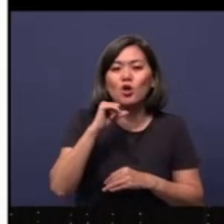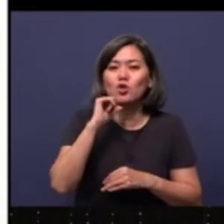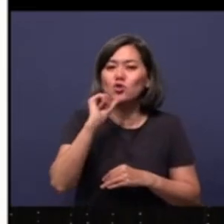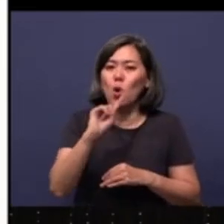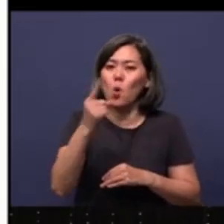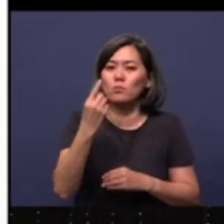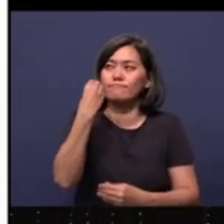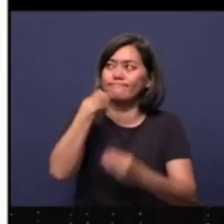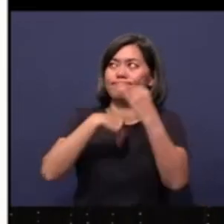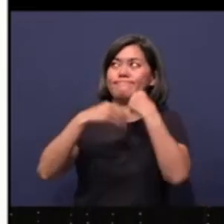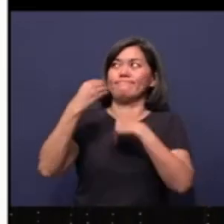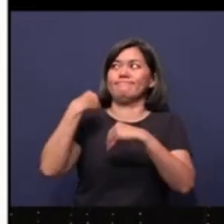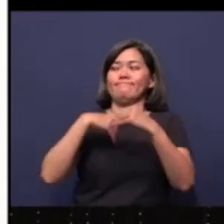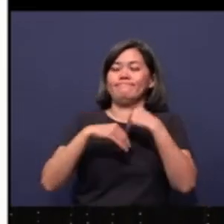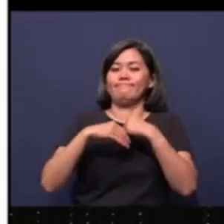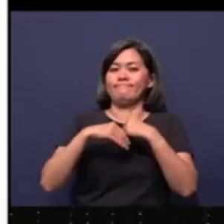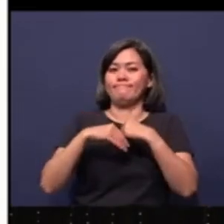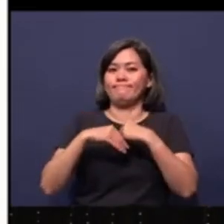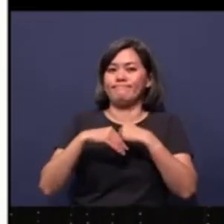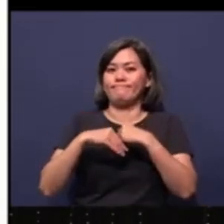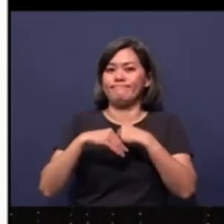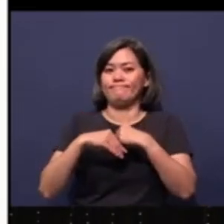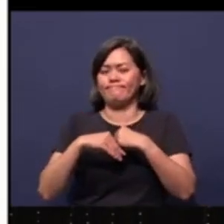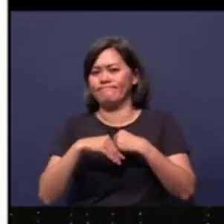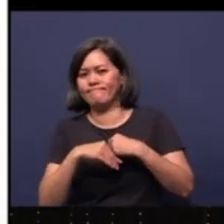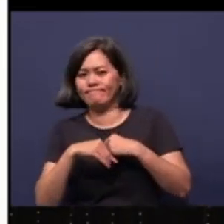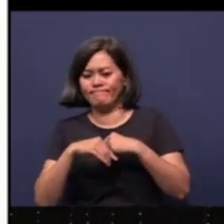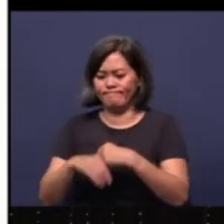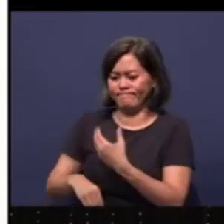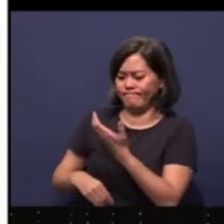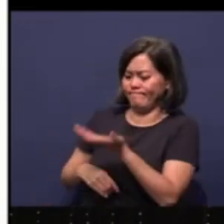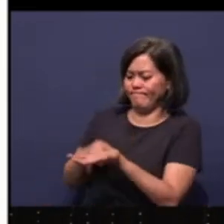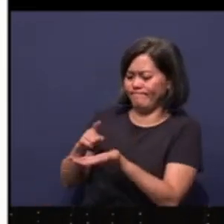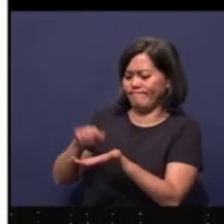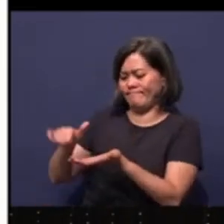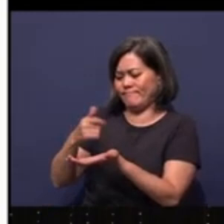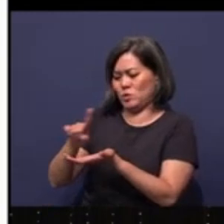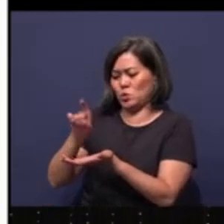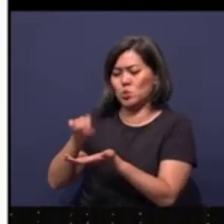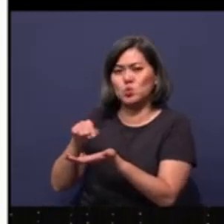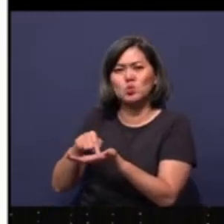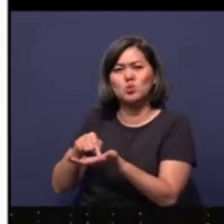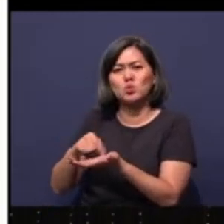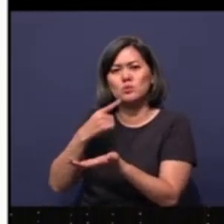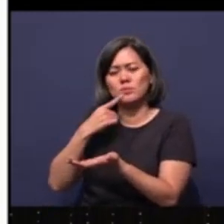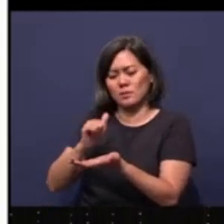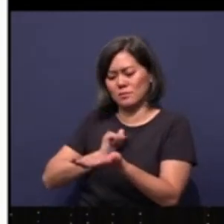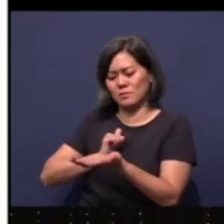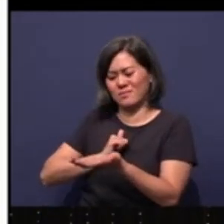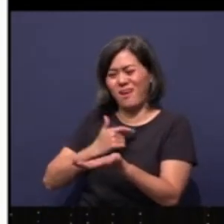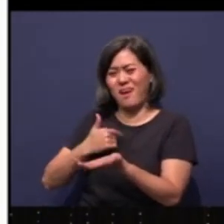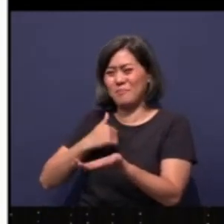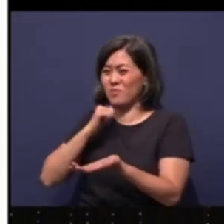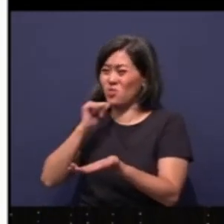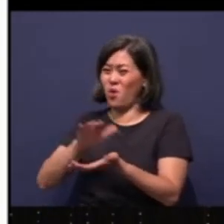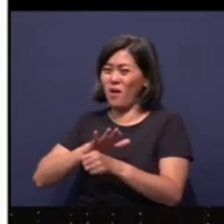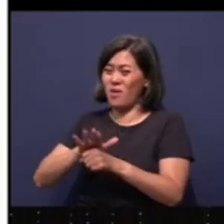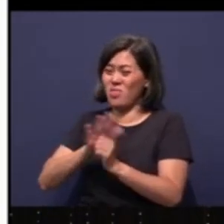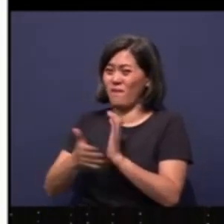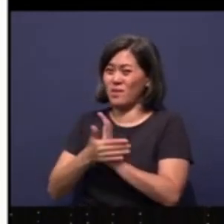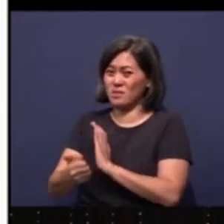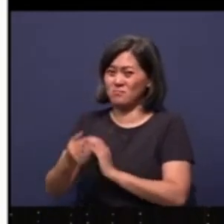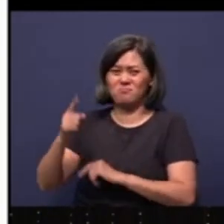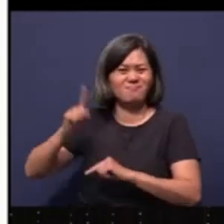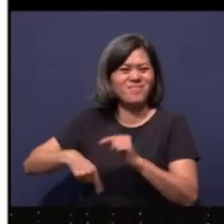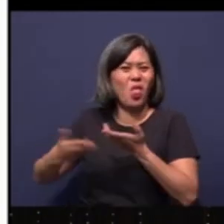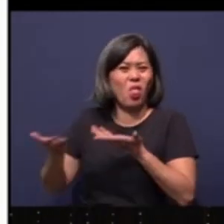consumer. And then when you look at your hands, the other question I want to ask you is, do you say to yourself, I'm not skilled enough? I'm too old to